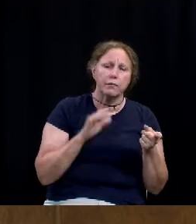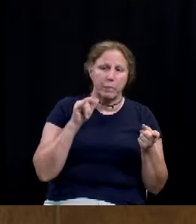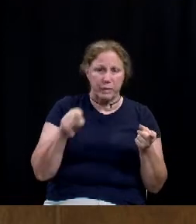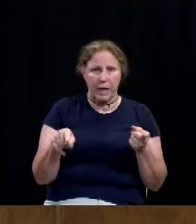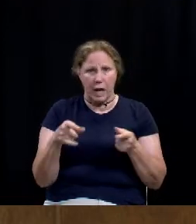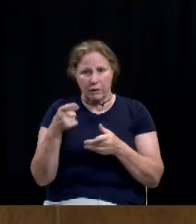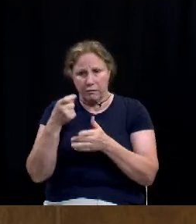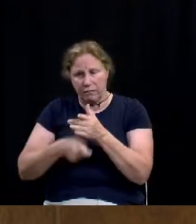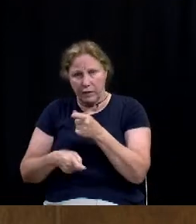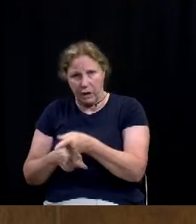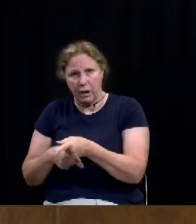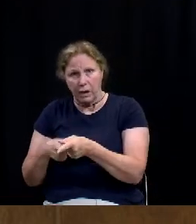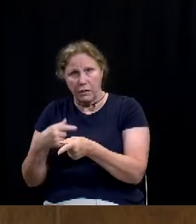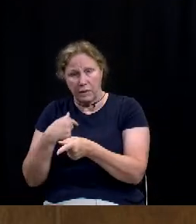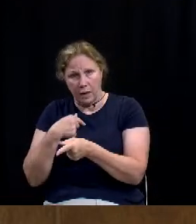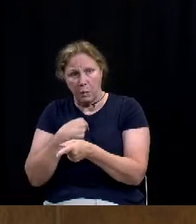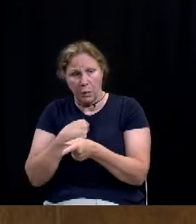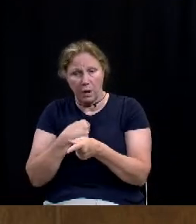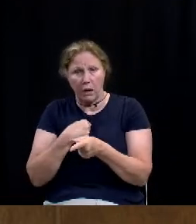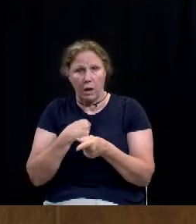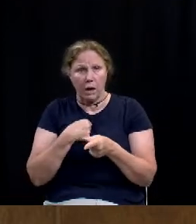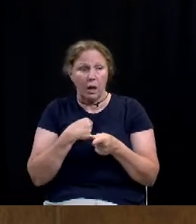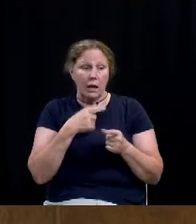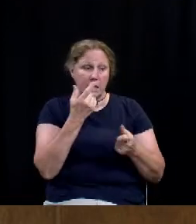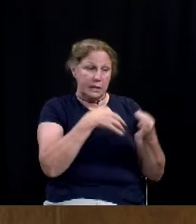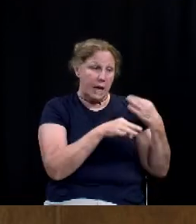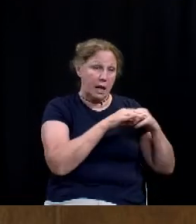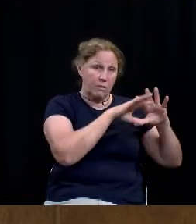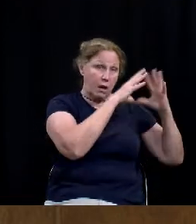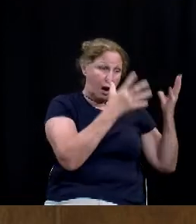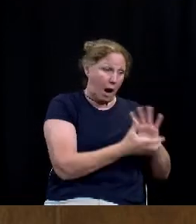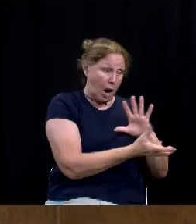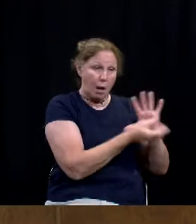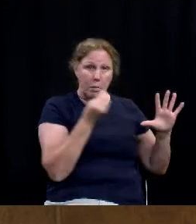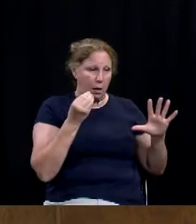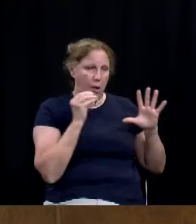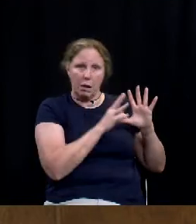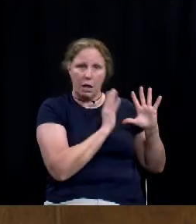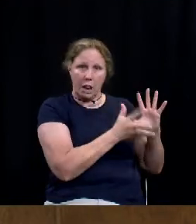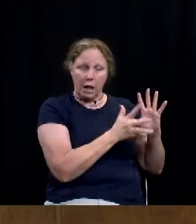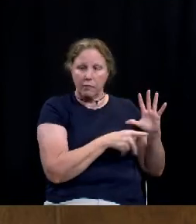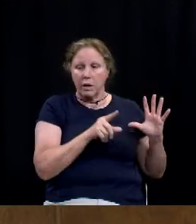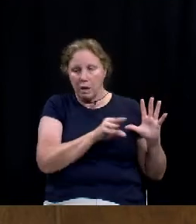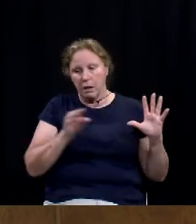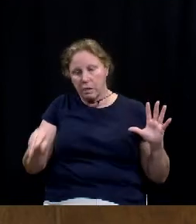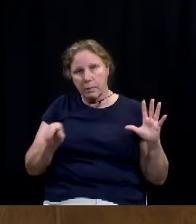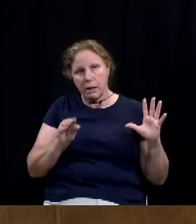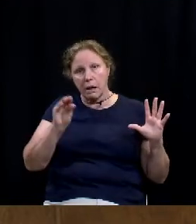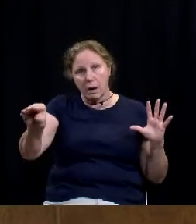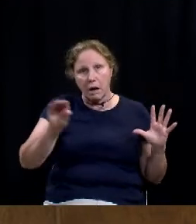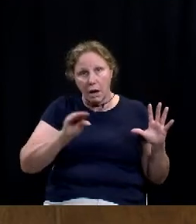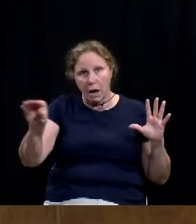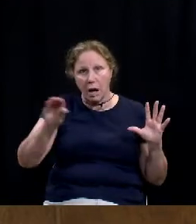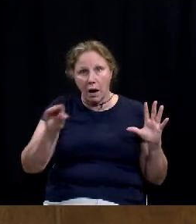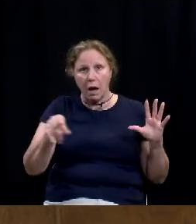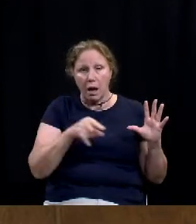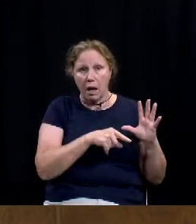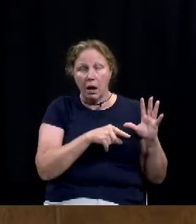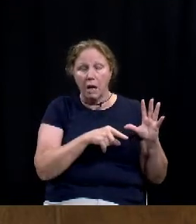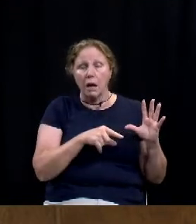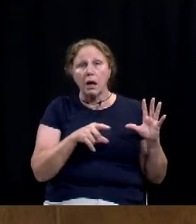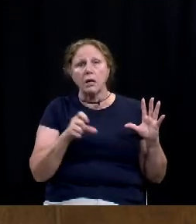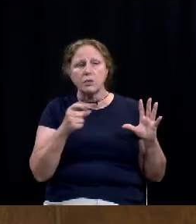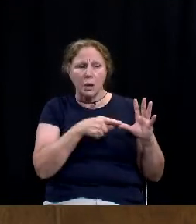fee that we're taking money for a specific purpose and attributing it to a specific purpose so that we're not having to take that from the general fund